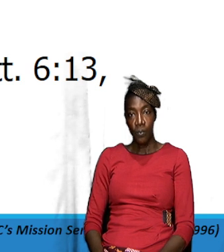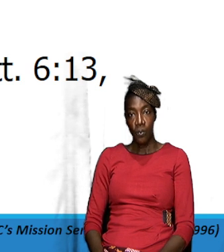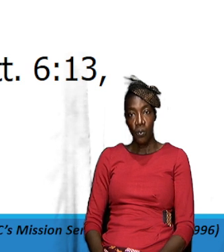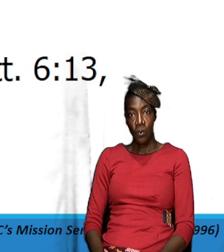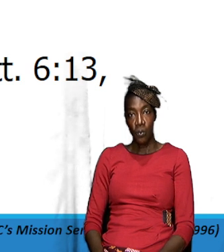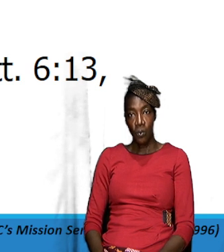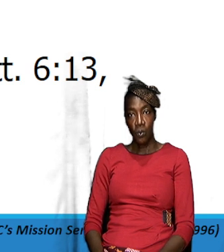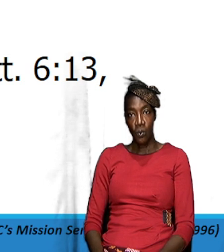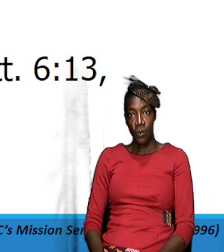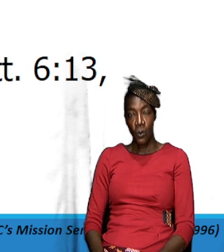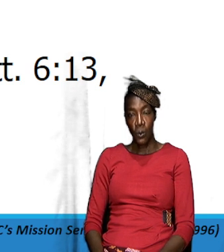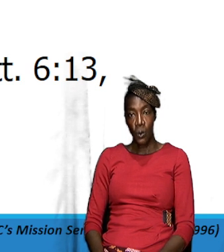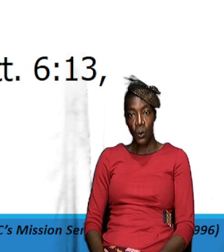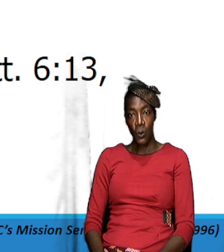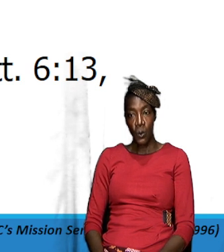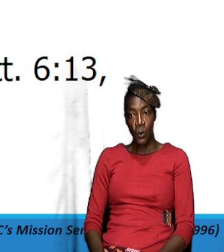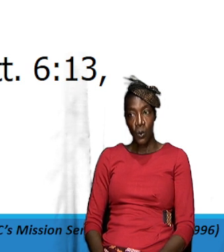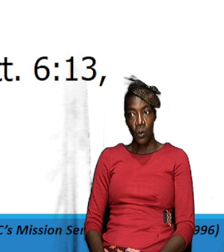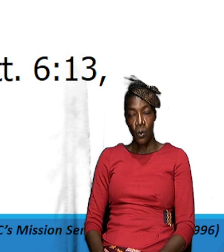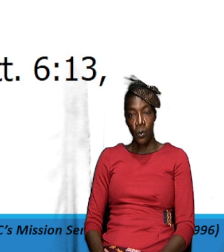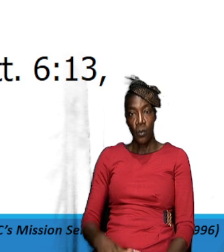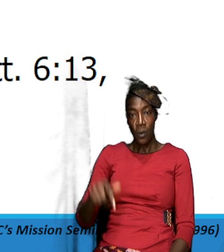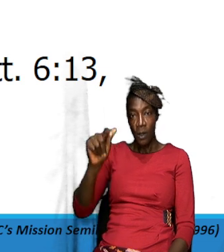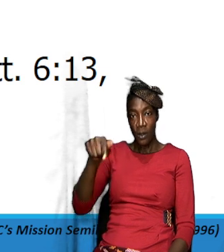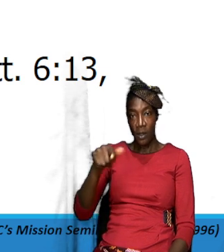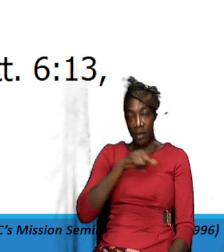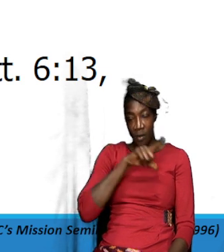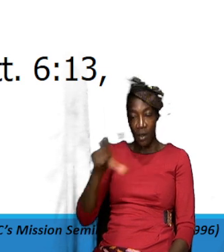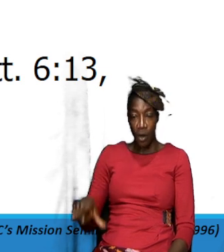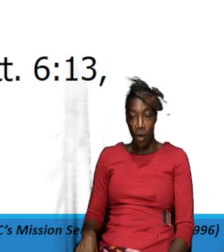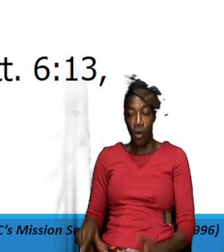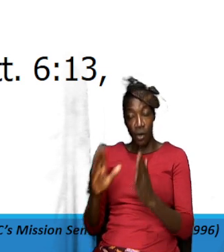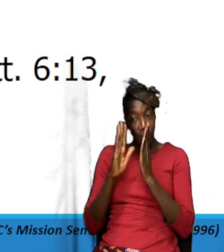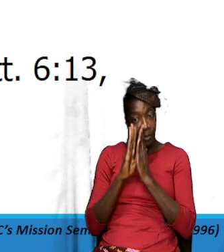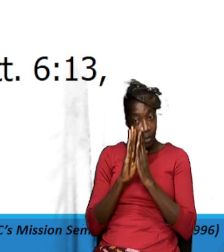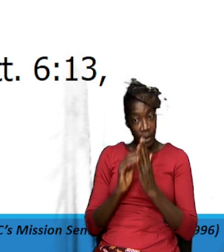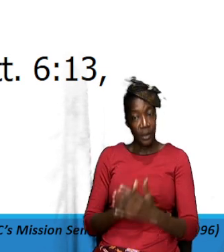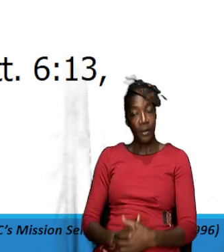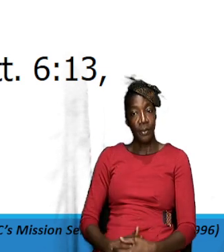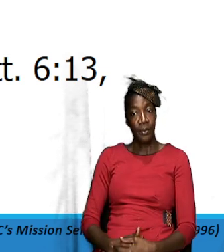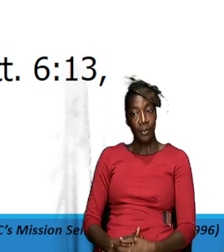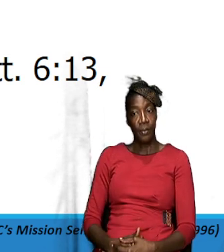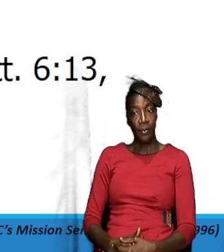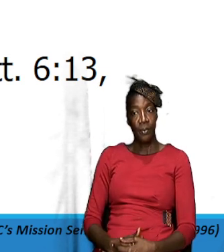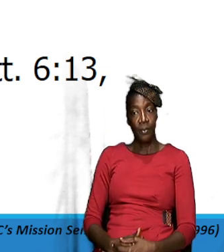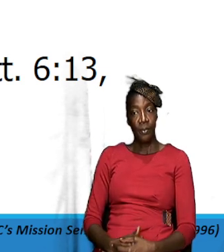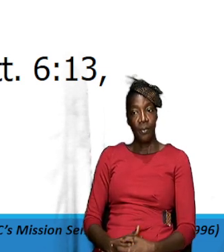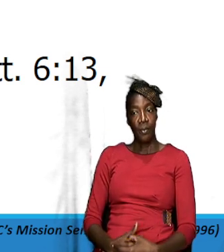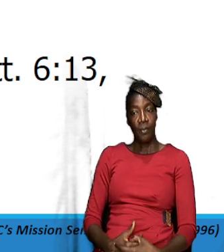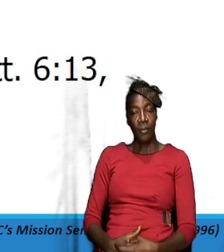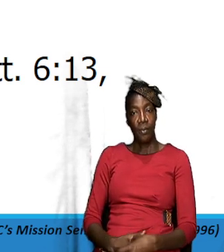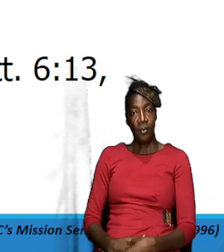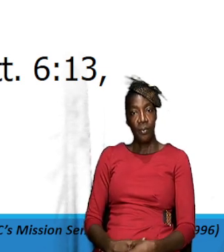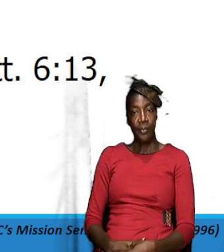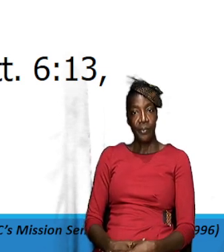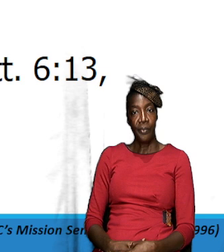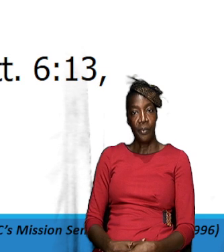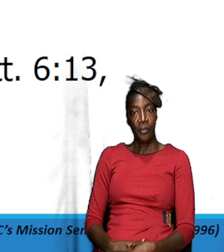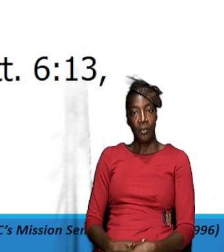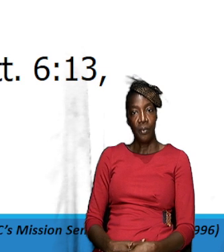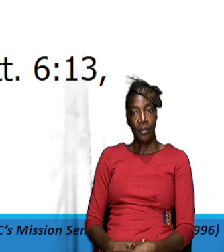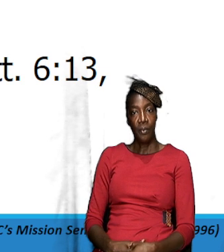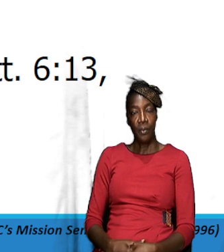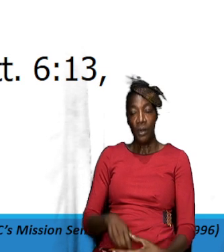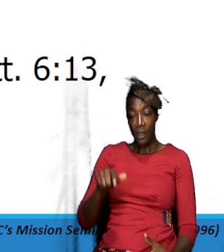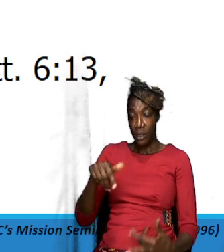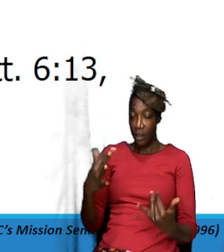in a nutshell this is the Lord's prayer as I said before you know